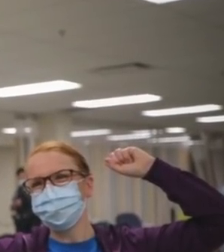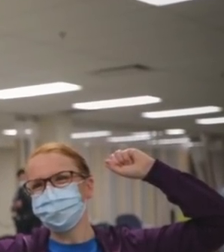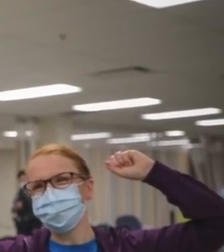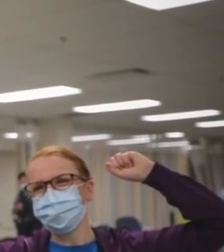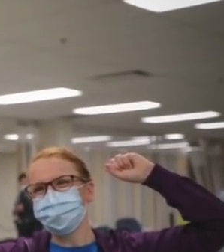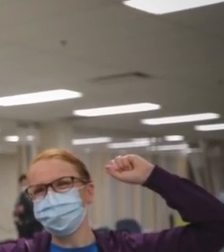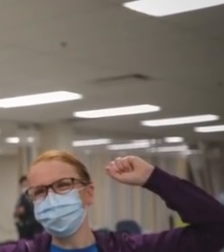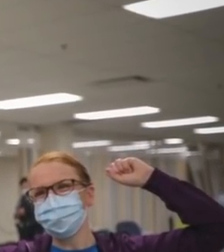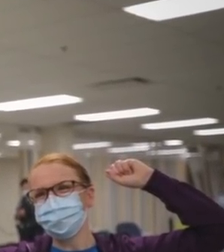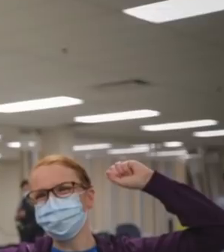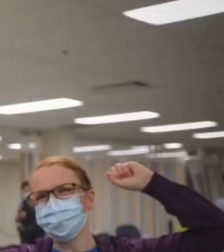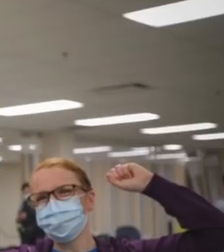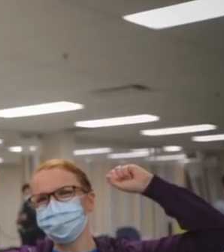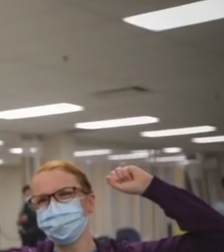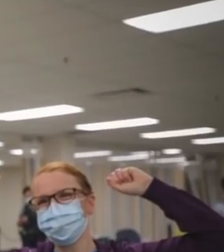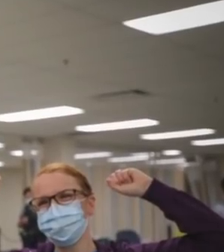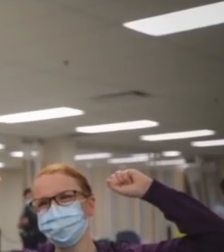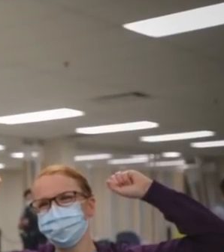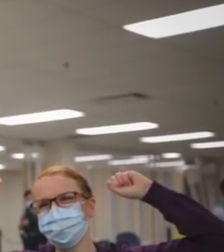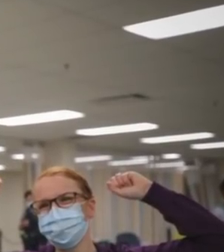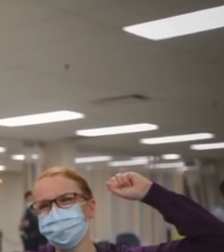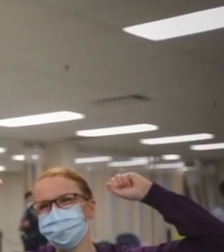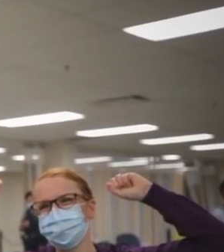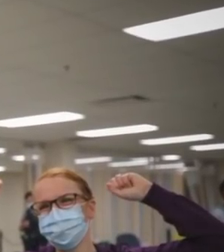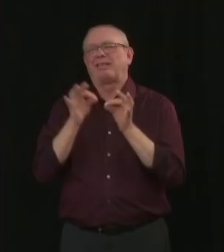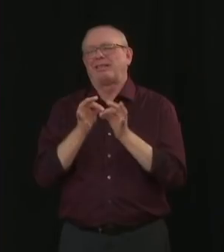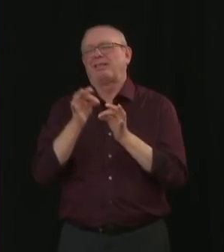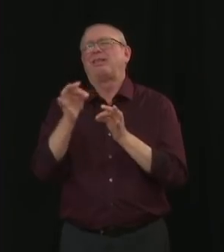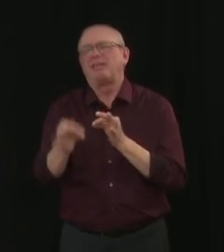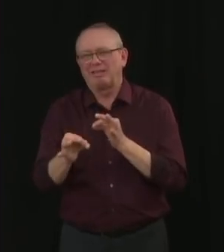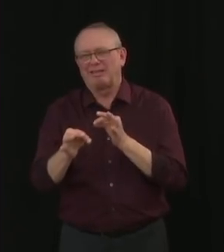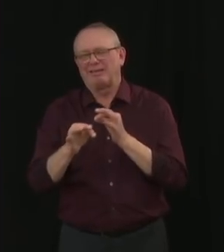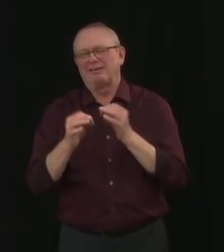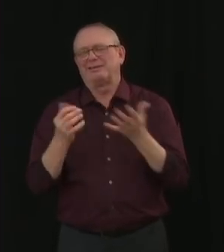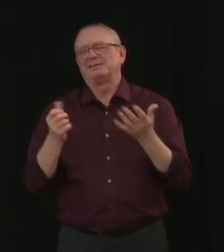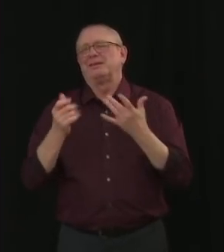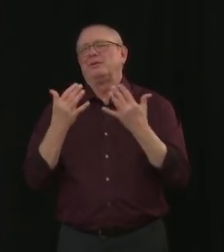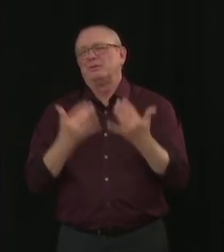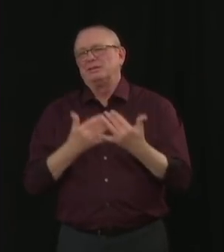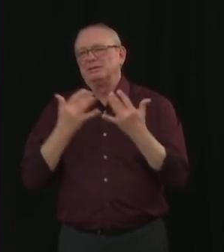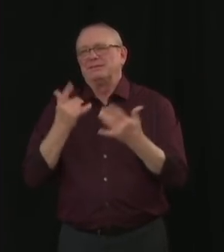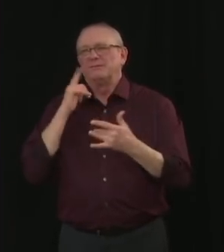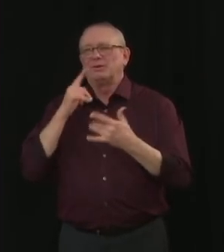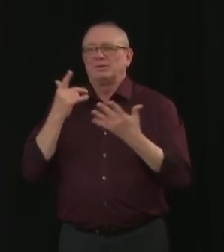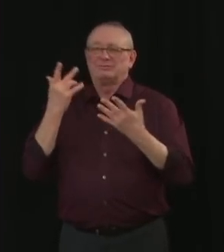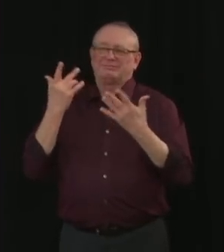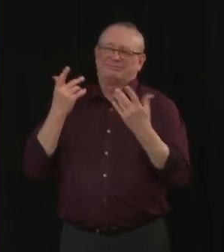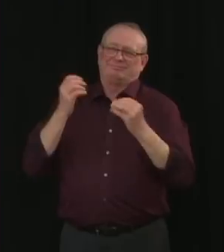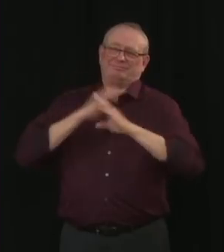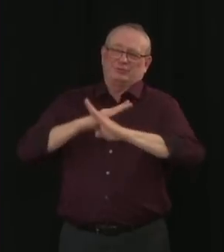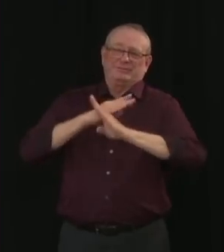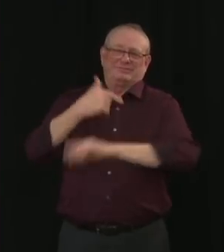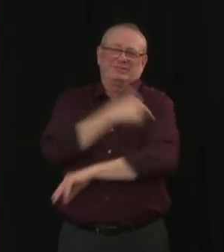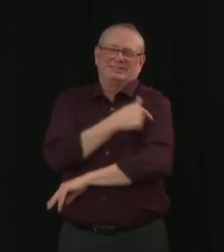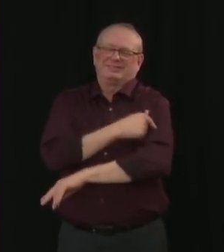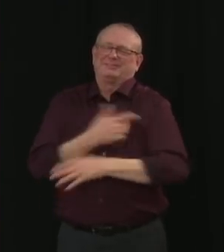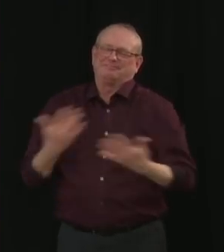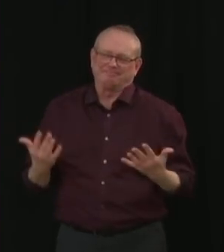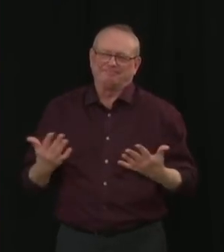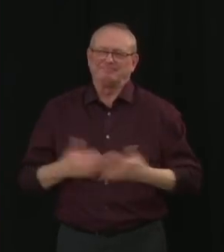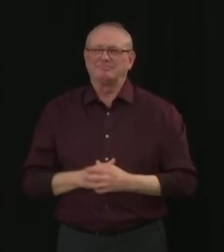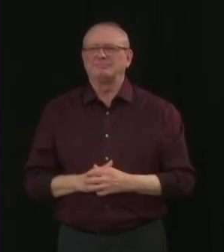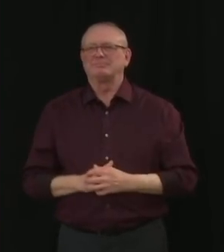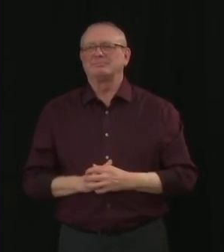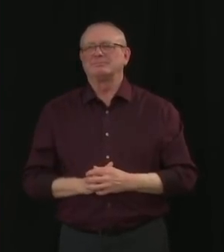Albertans will have to wait for their turn to get protected. Now, these folks include most of the people at the highest risk.